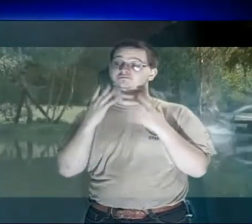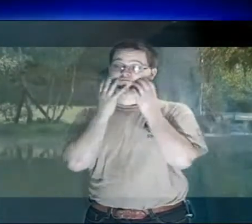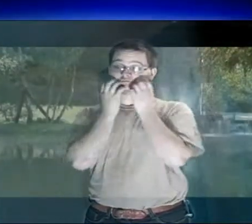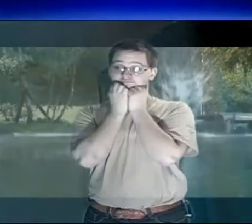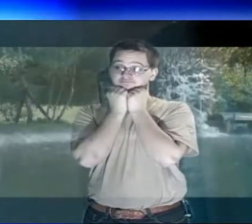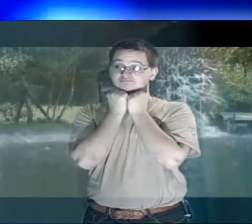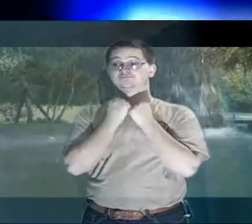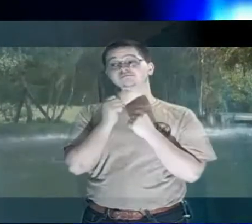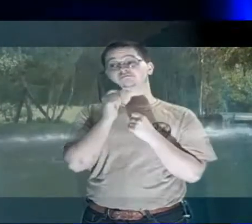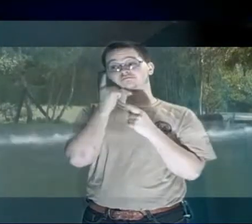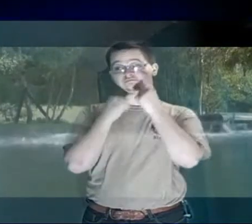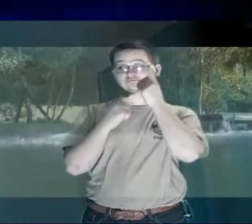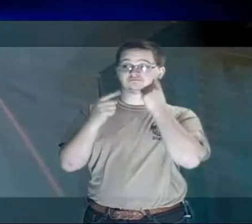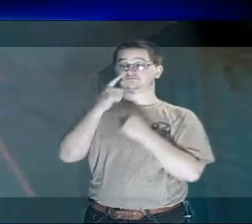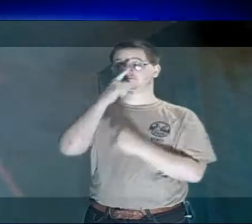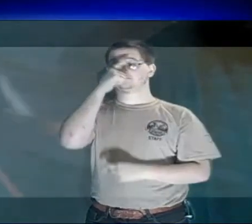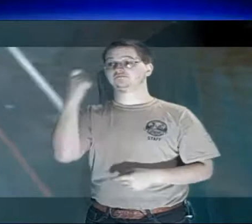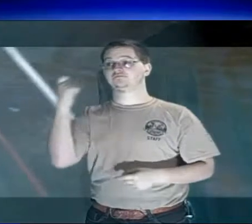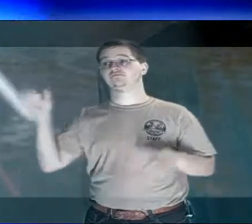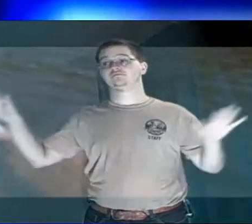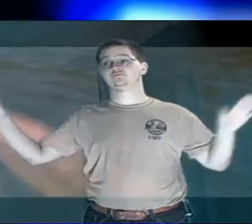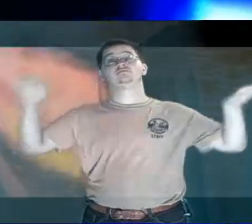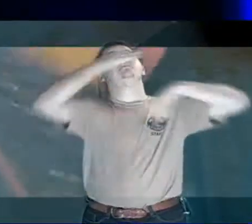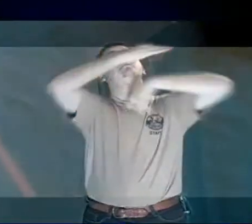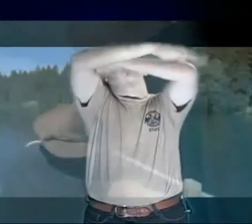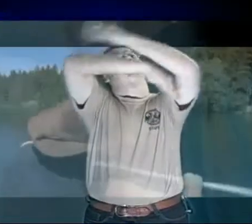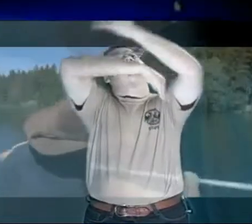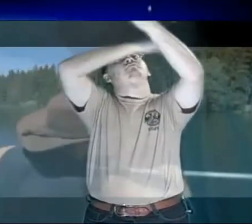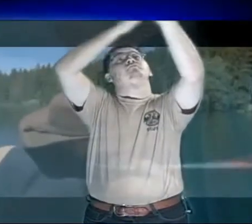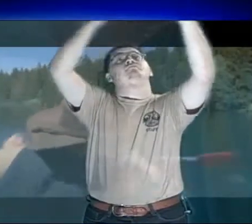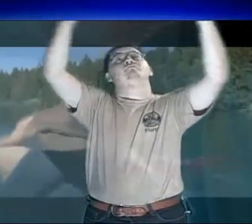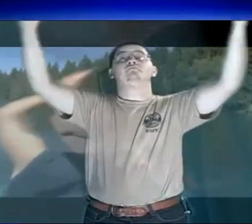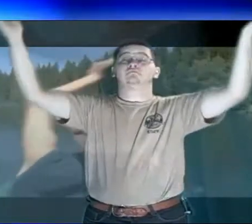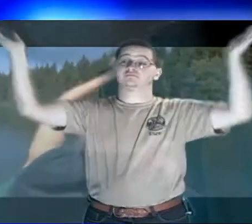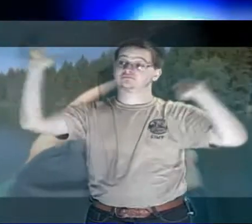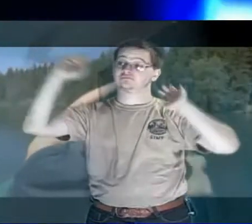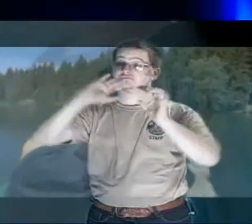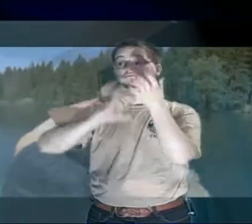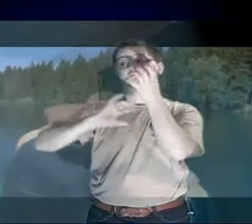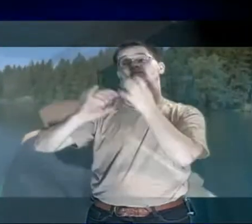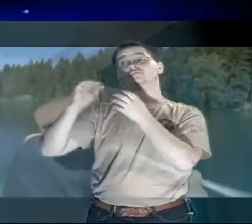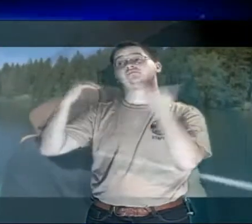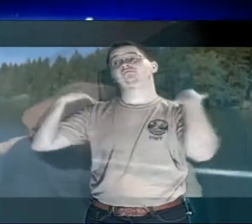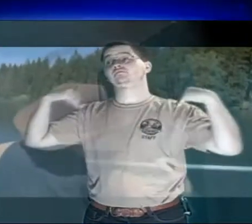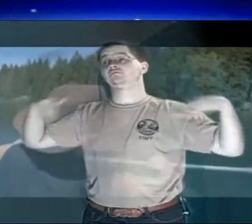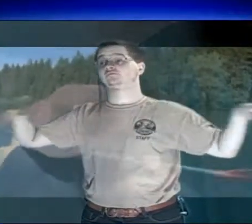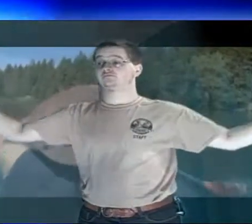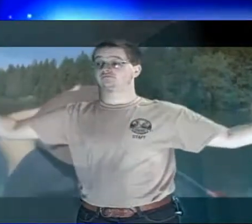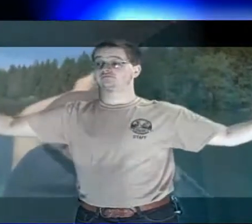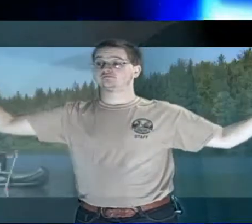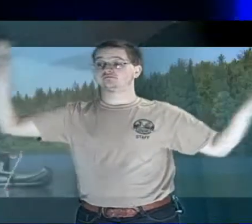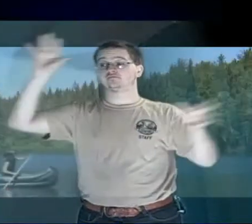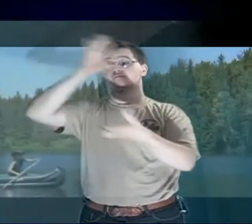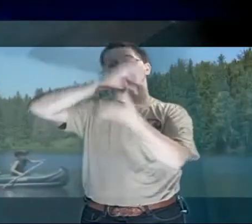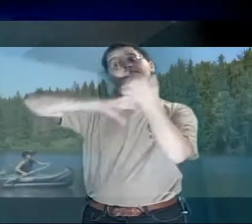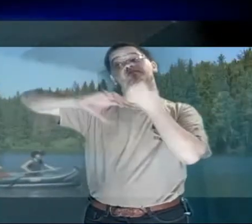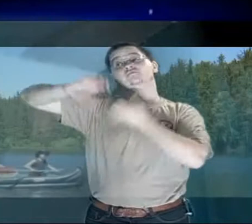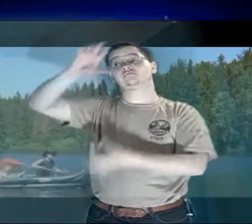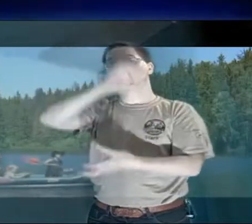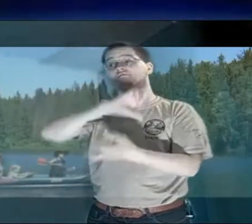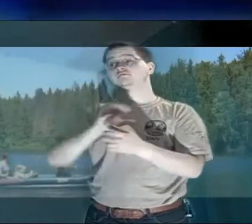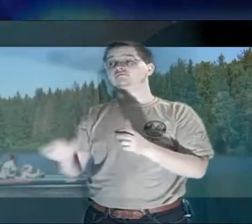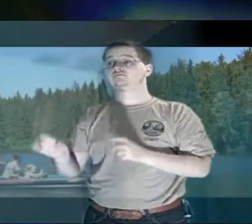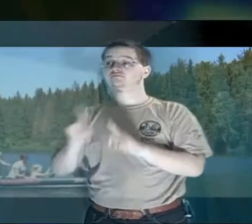times I'll cherish And I won't cry Cause she flew up to heaven On the wings of angels